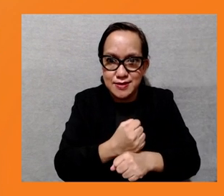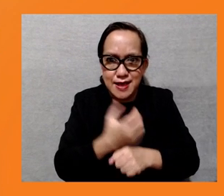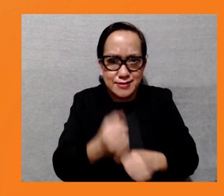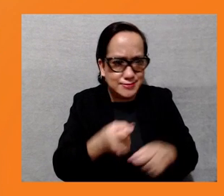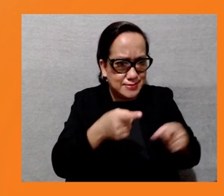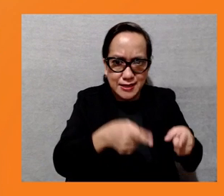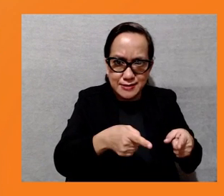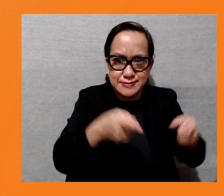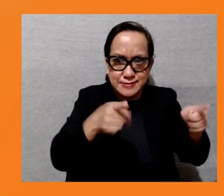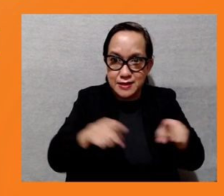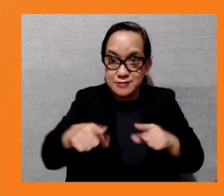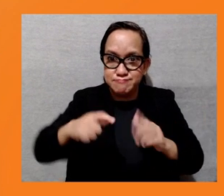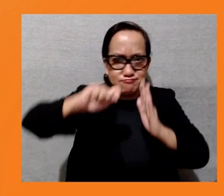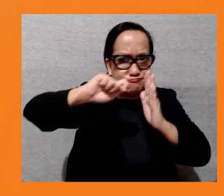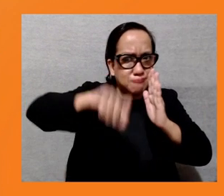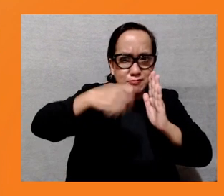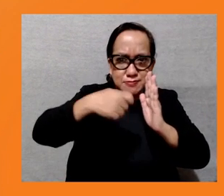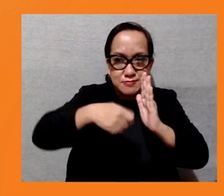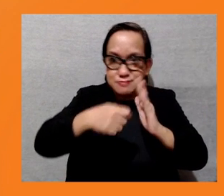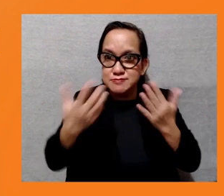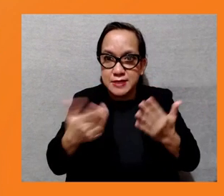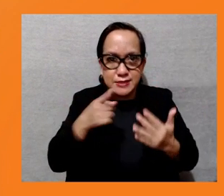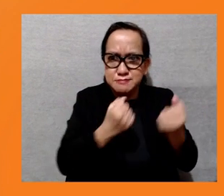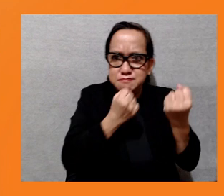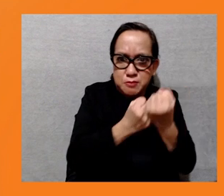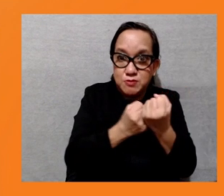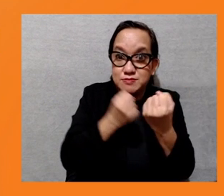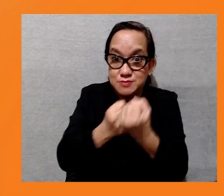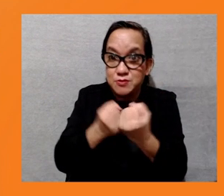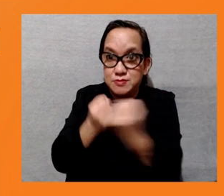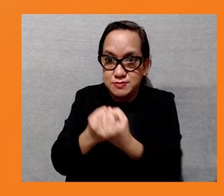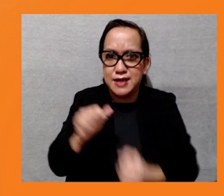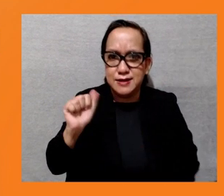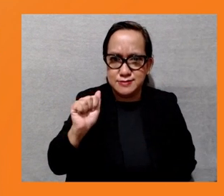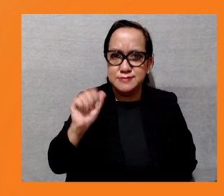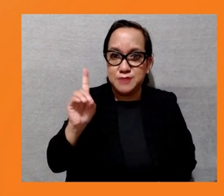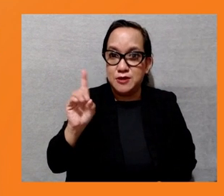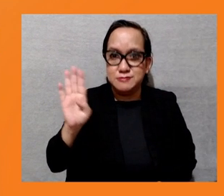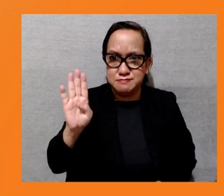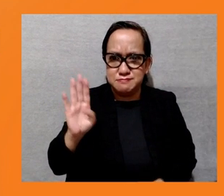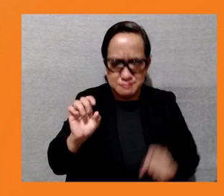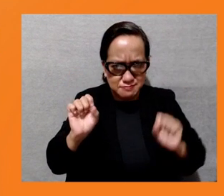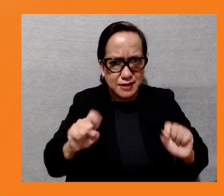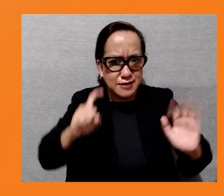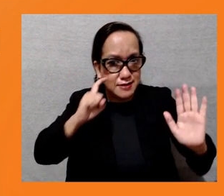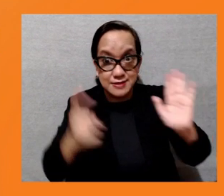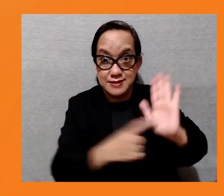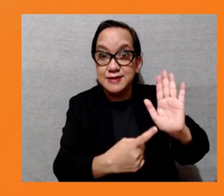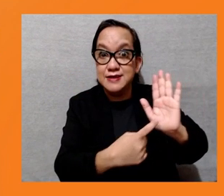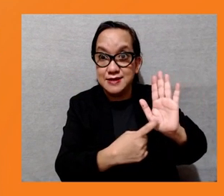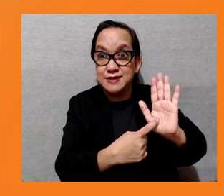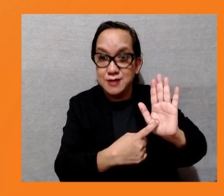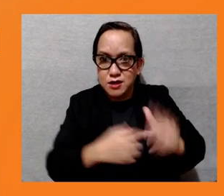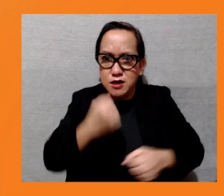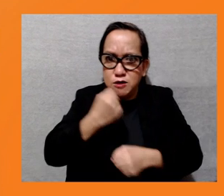by the bank. We also recognize the massive collective effort by CSOs and community